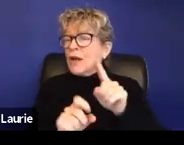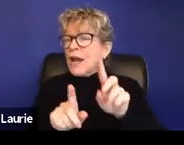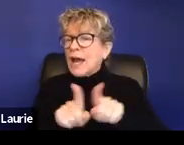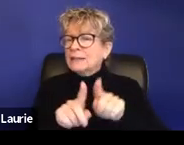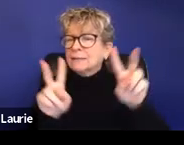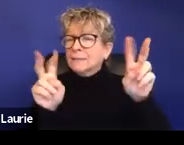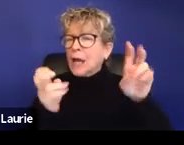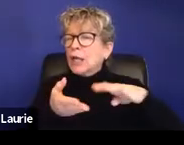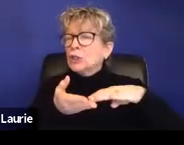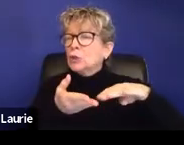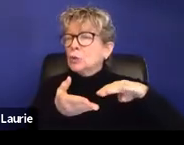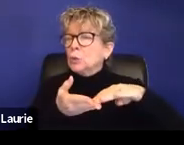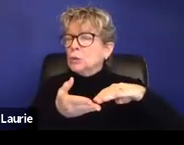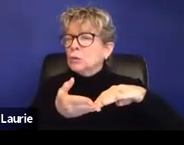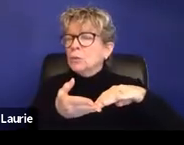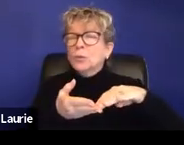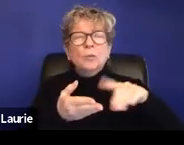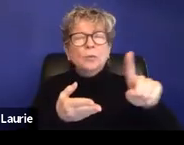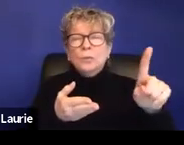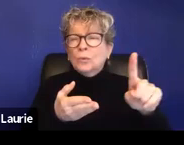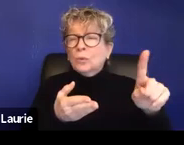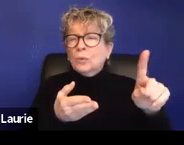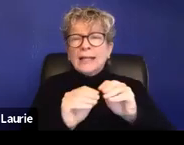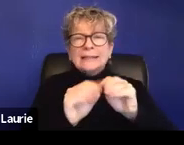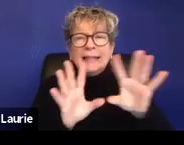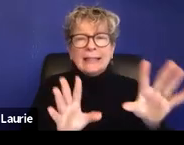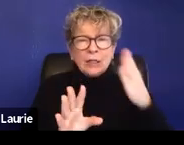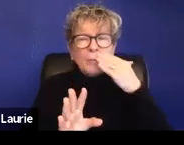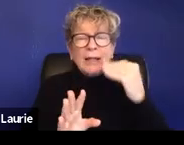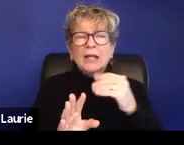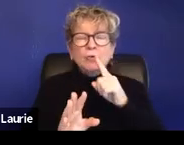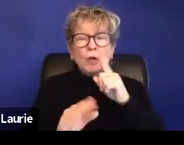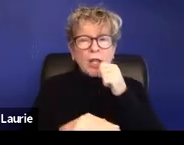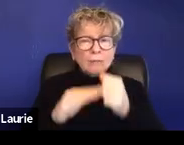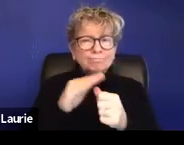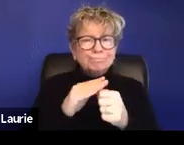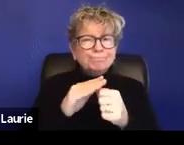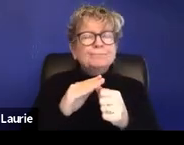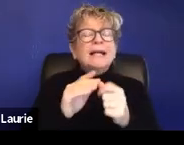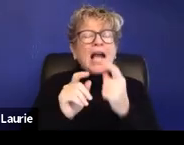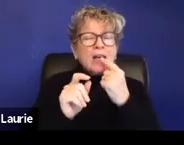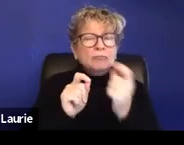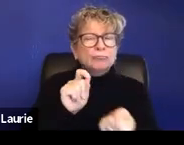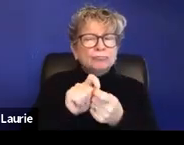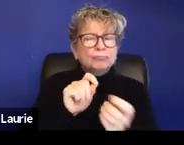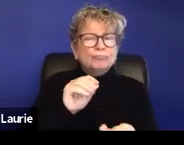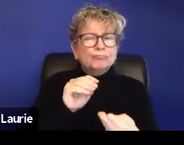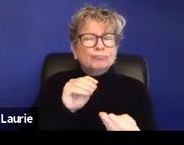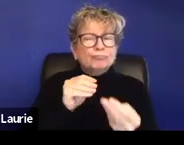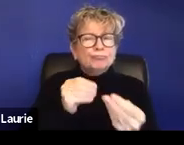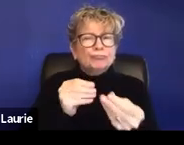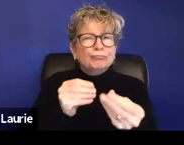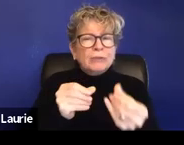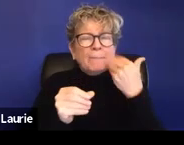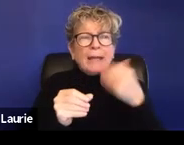Um, but it was very clear that it was actually in retaliation because of reporting sexual harassment, uh, and